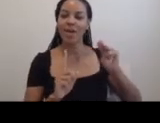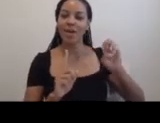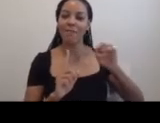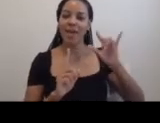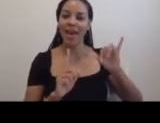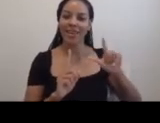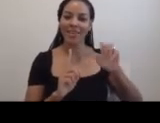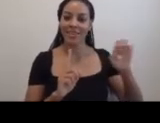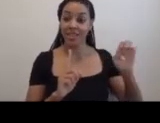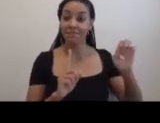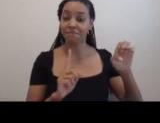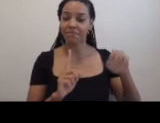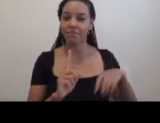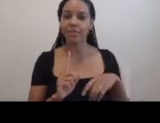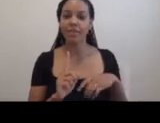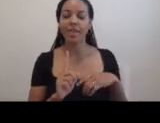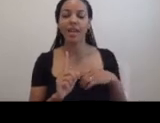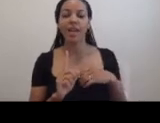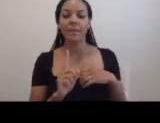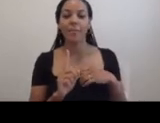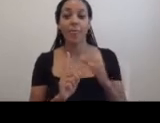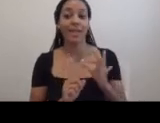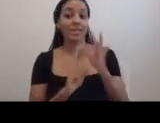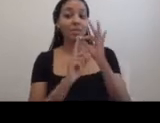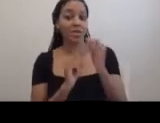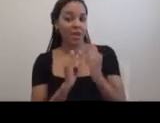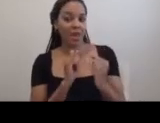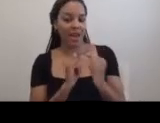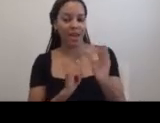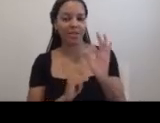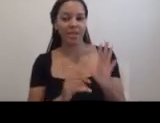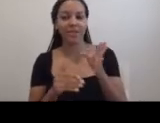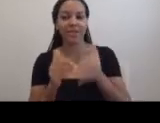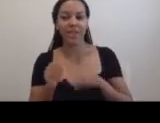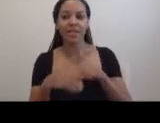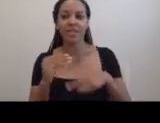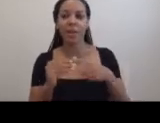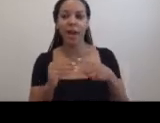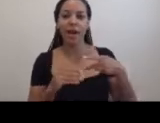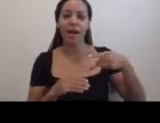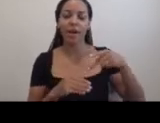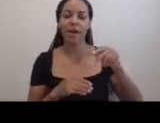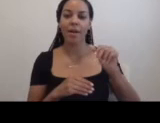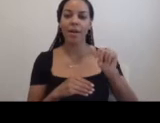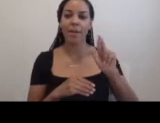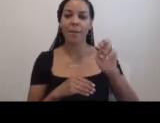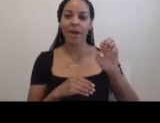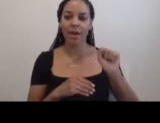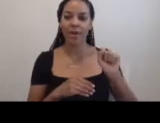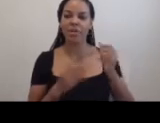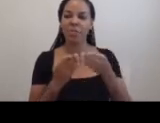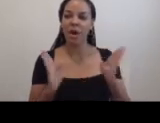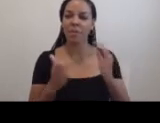And a special word to finish about PEARS Public Artists in Residence. I